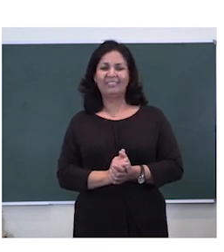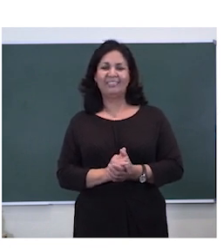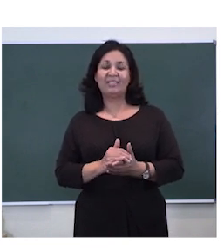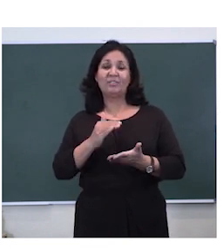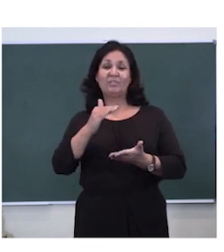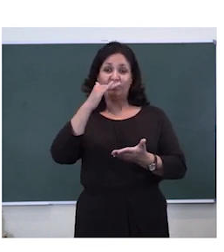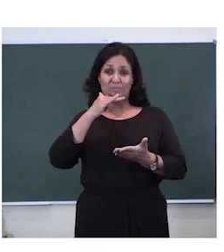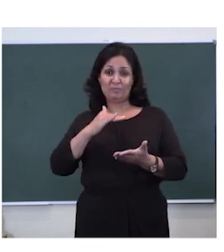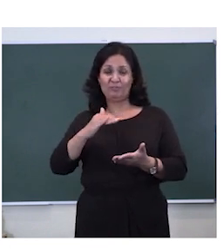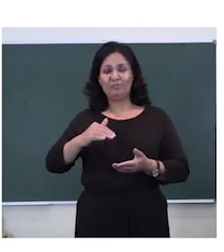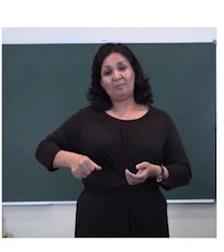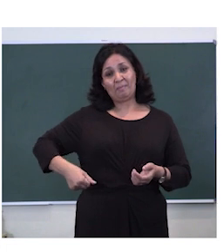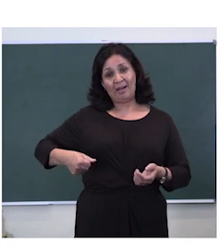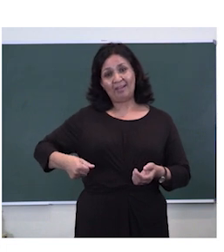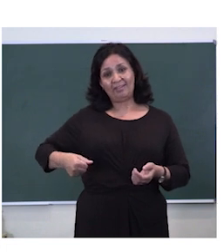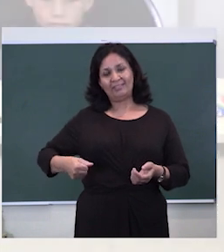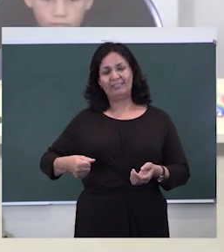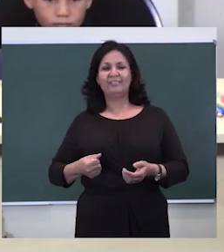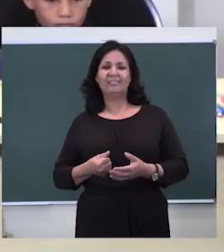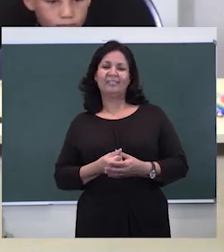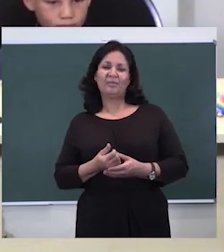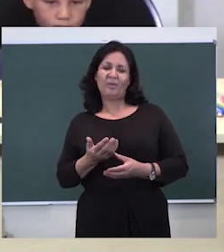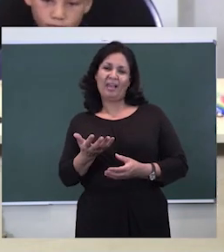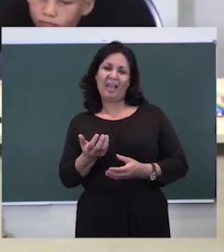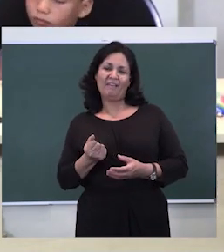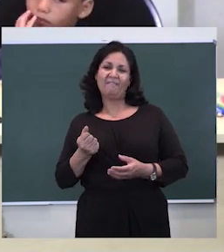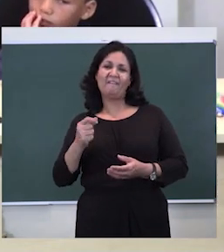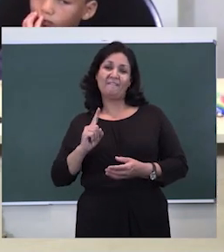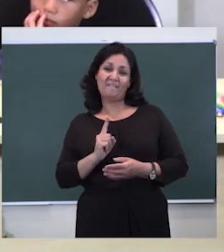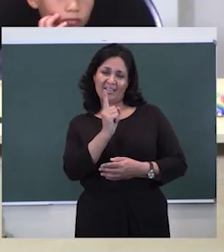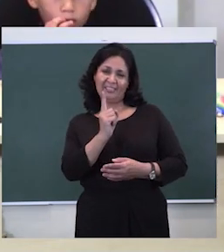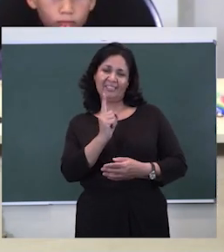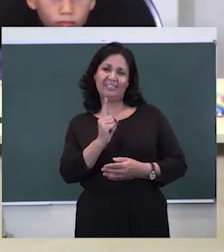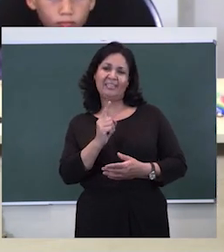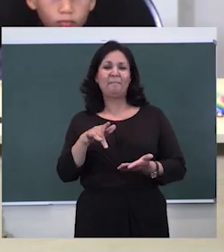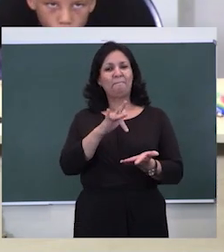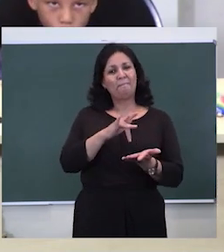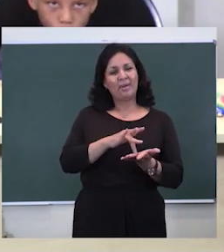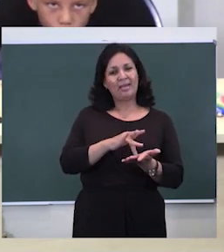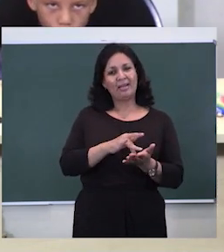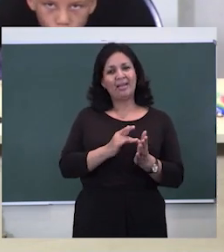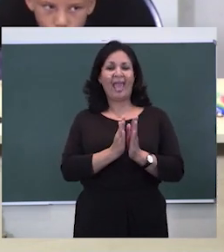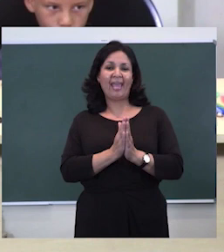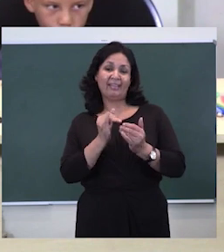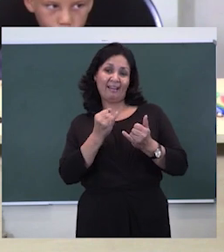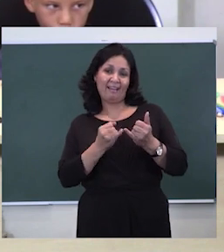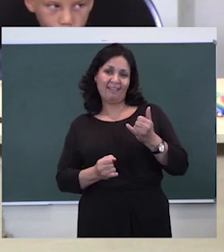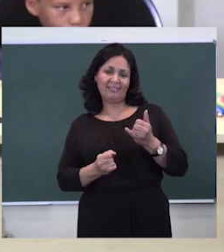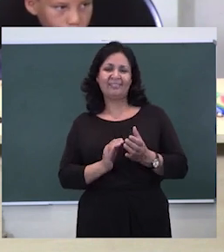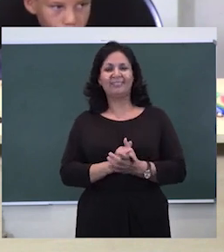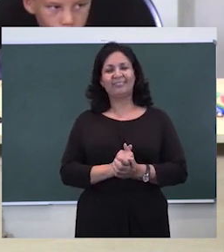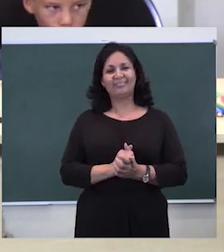buckets, we also have first, middle and last.